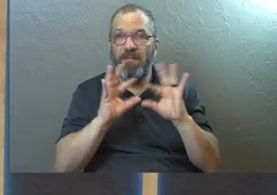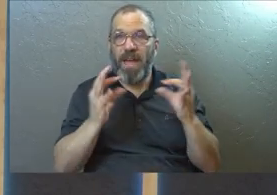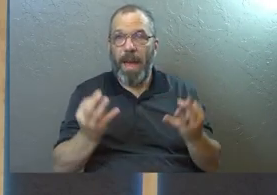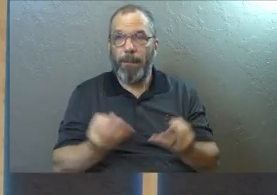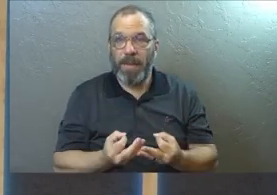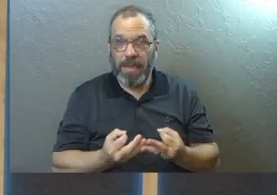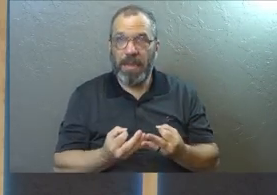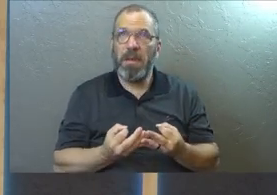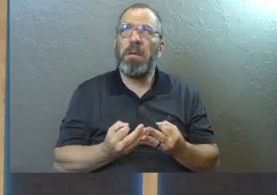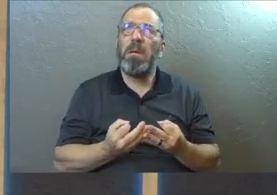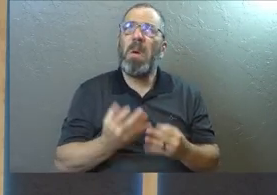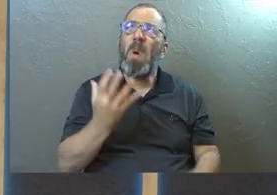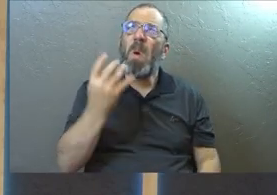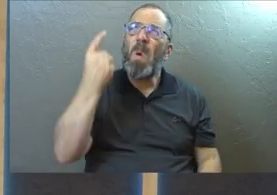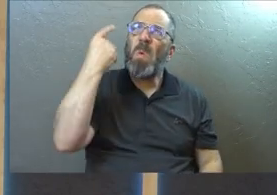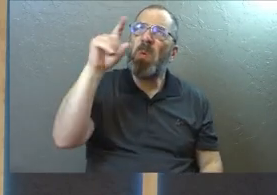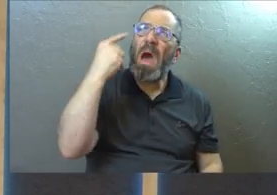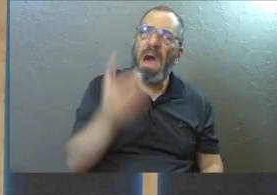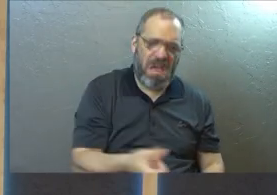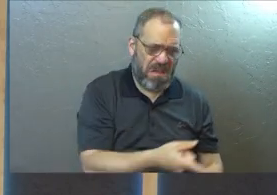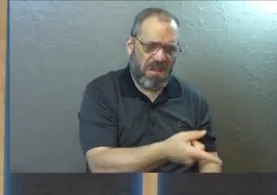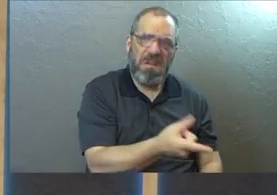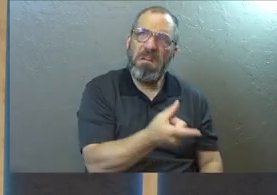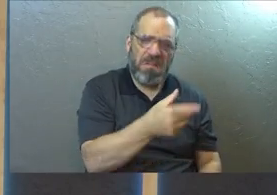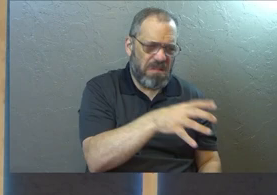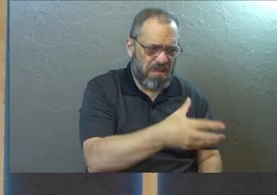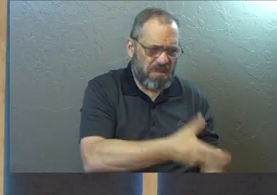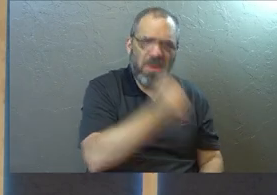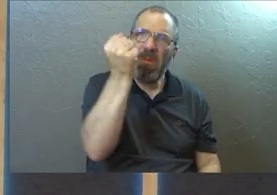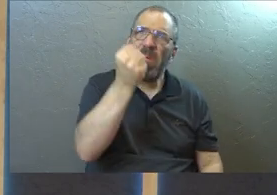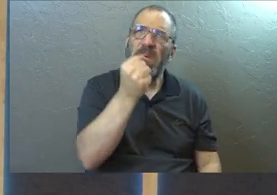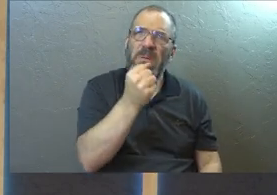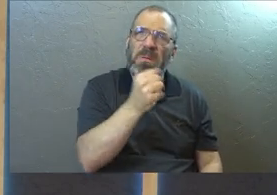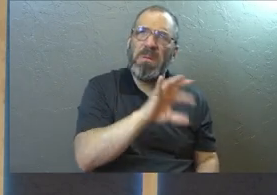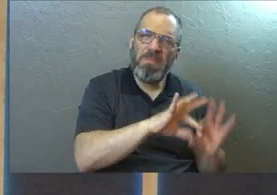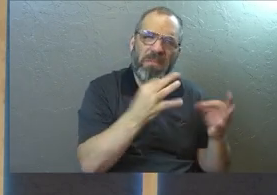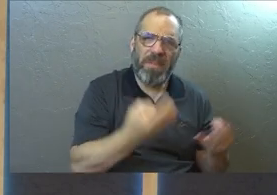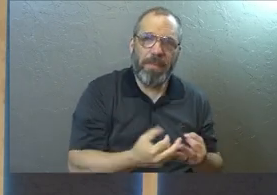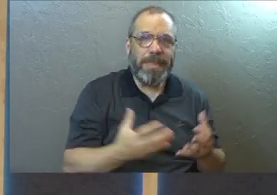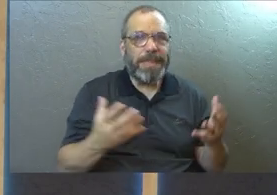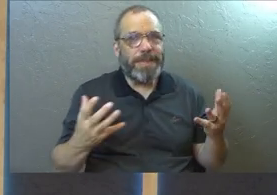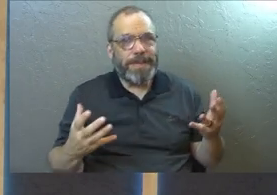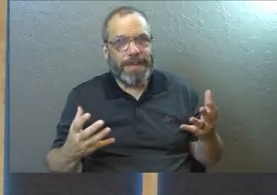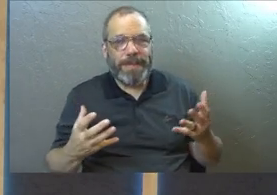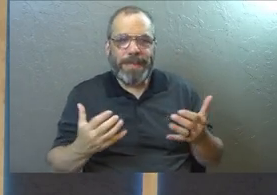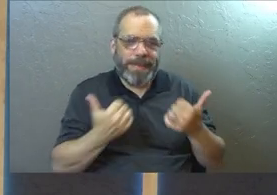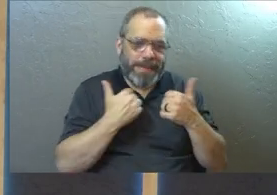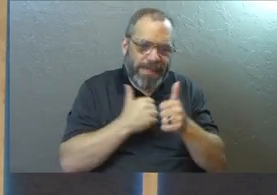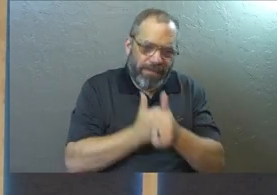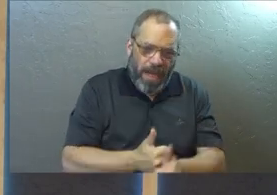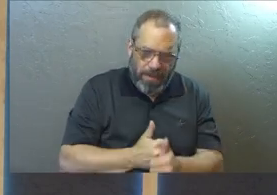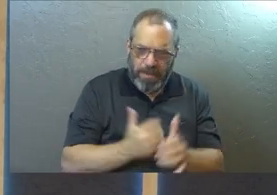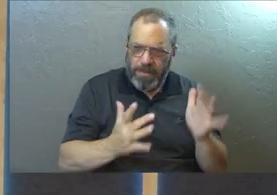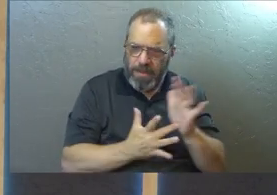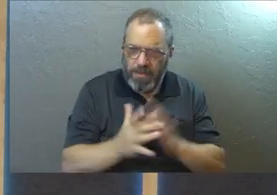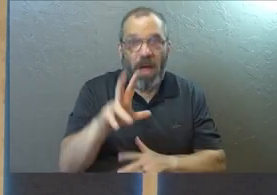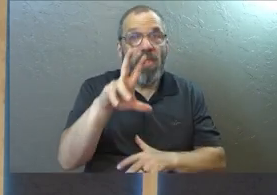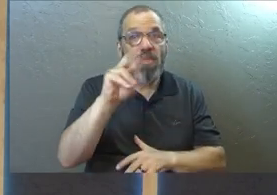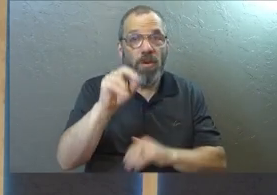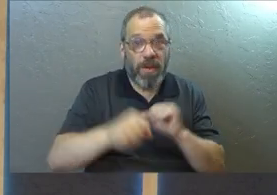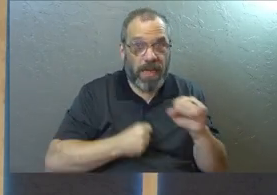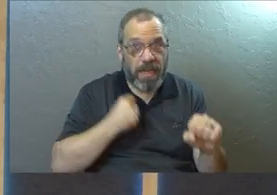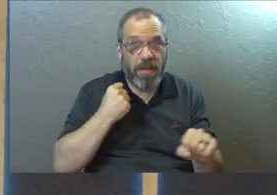asking God your questions why I'll just say this. I'm trying to follow Jesus for about 30 years now.